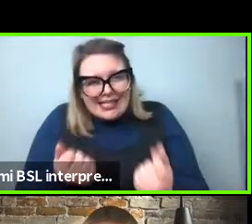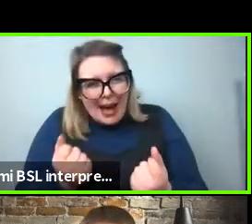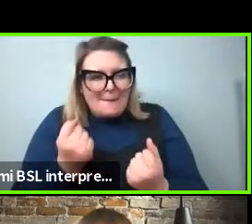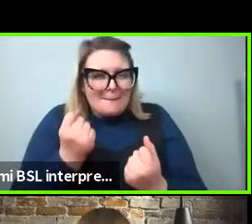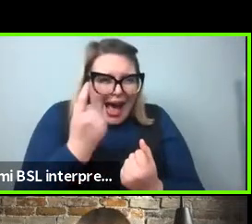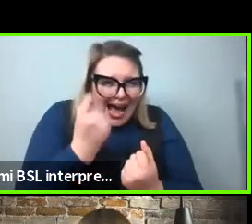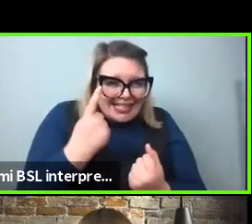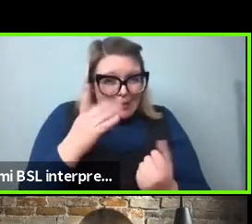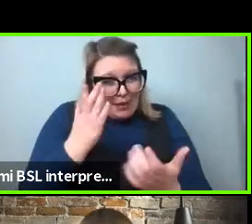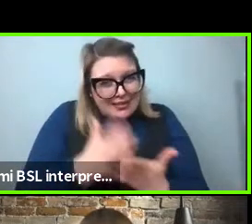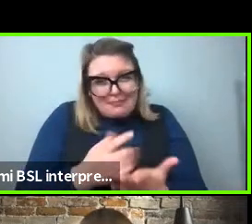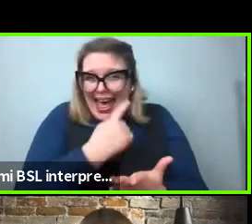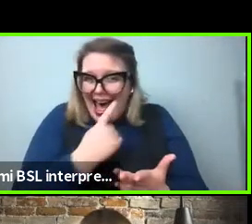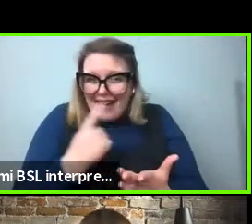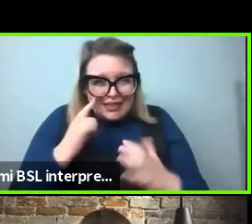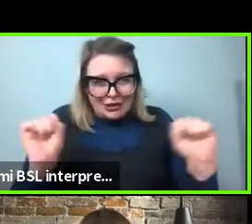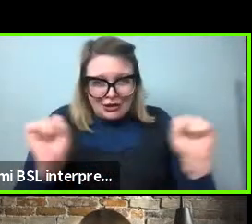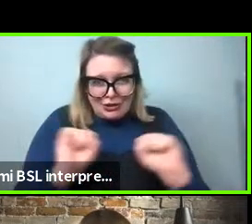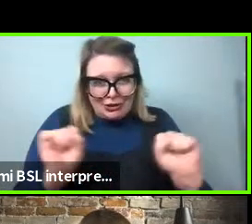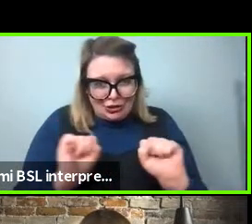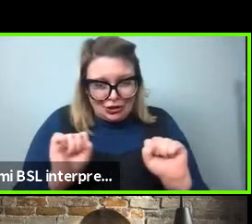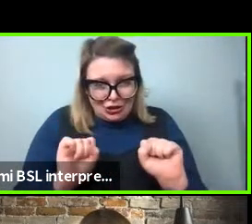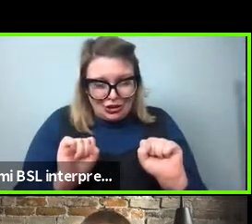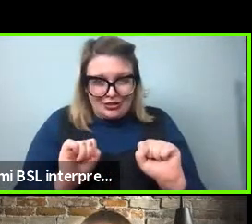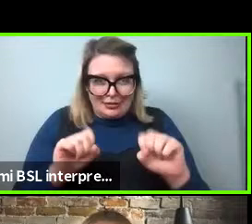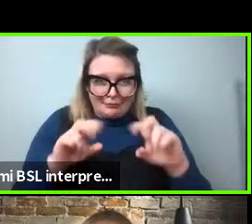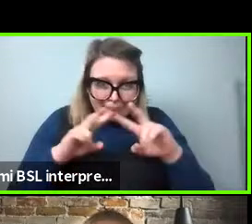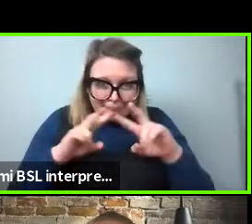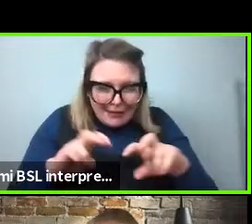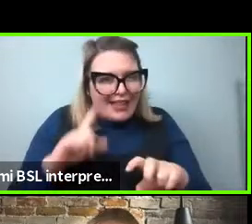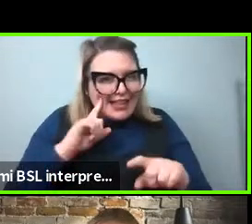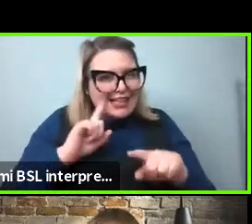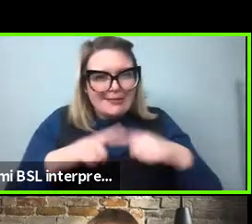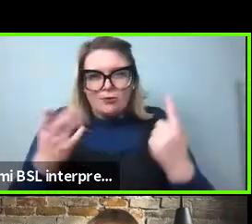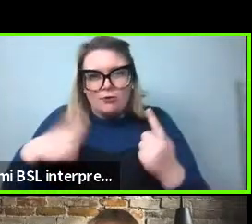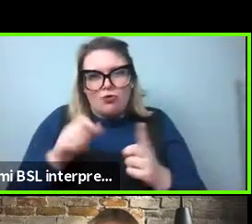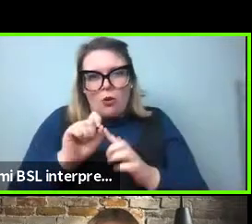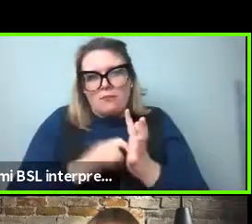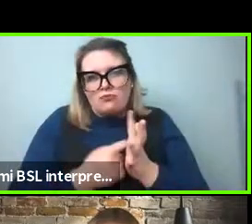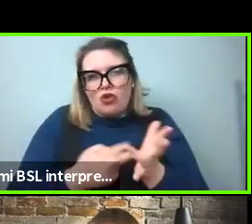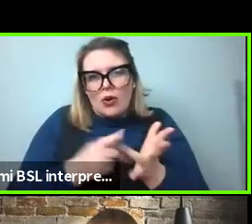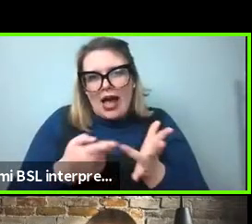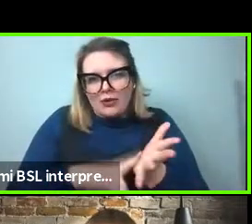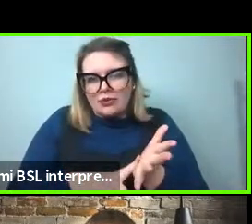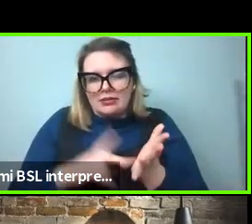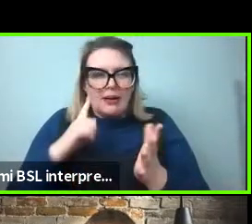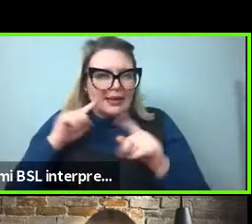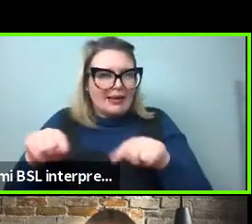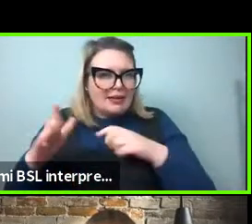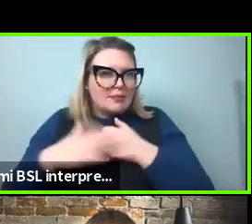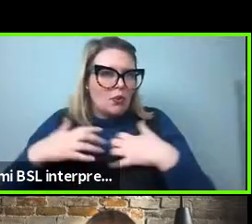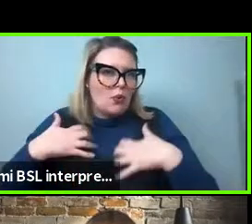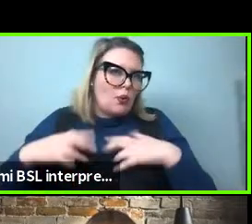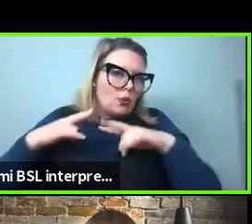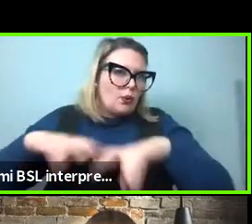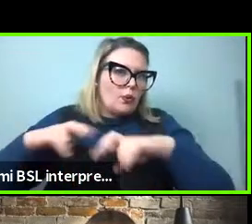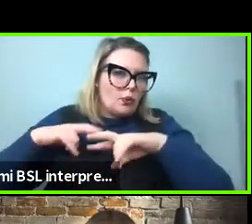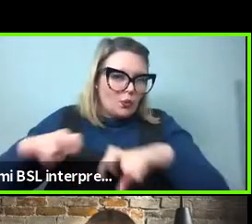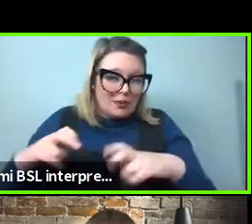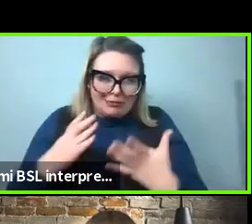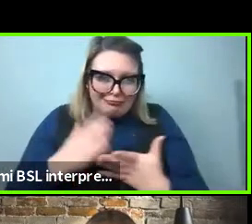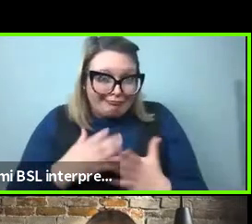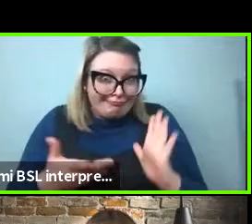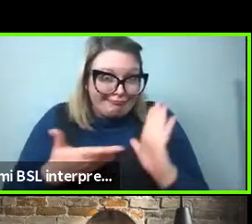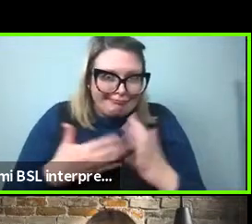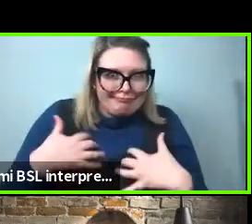evidence there, but, um, it's not the same as your case of pronouns, which I think is, you know, an interesting case to explore. I'm sorry, I don't have anything really